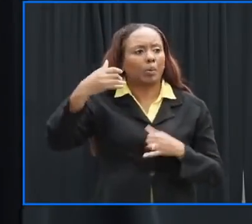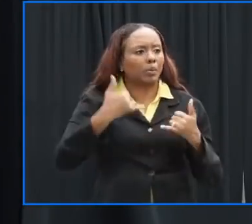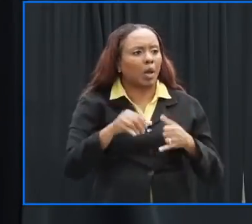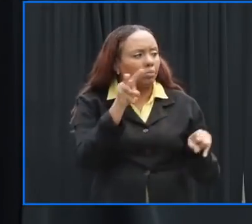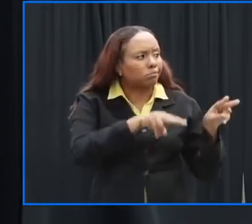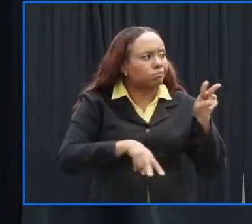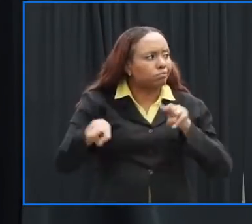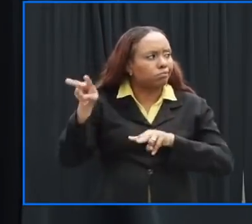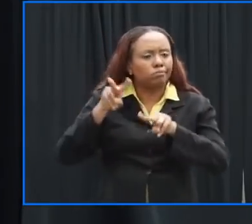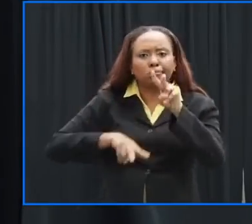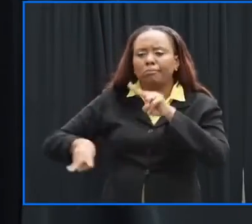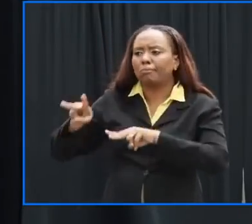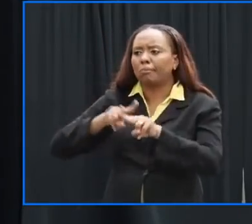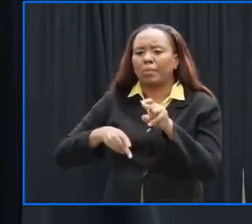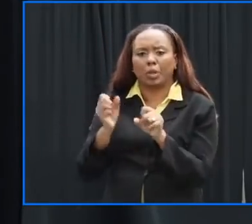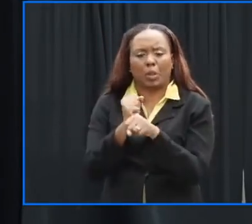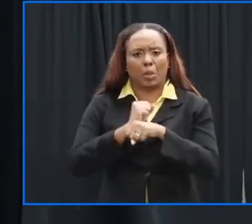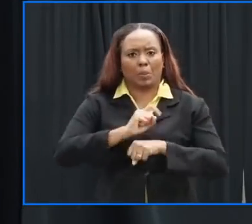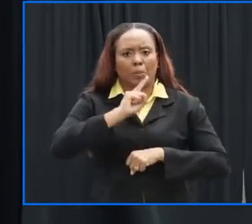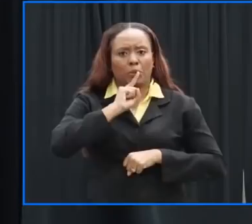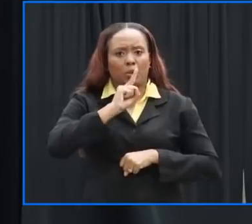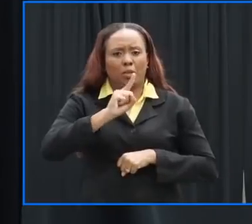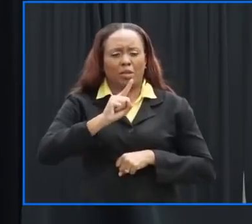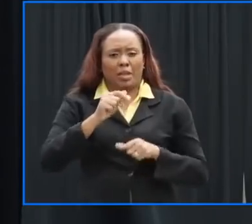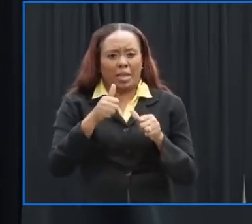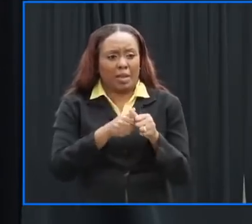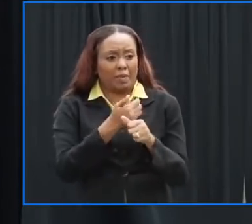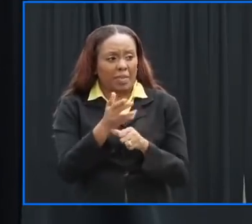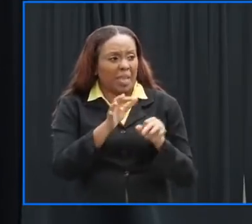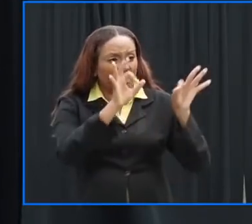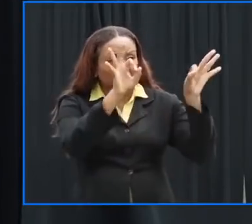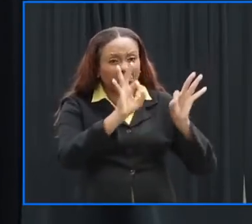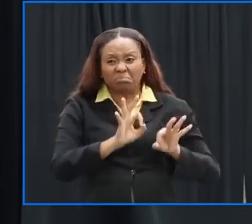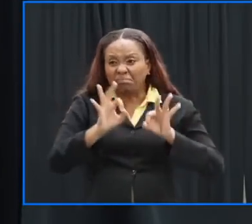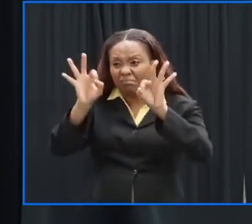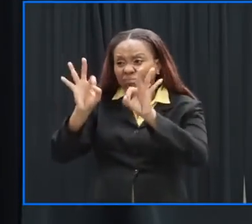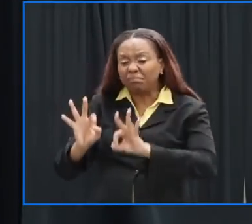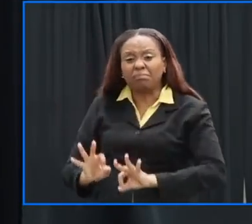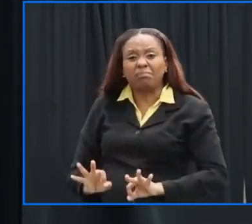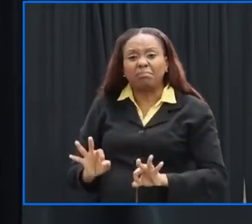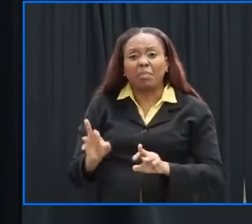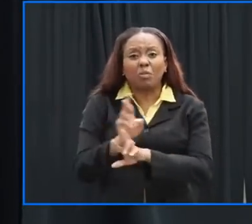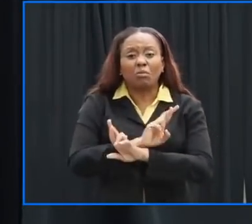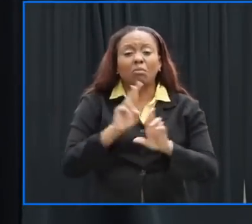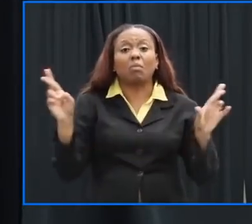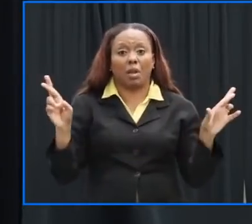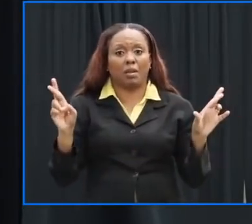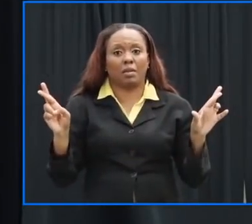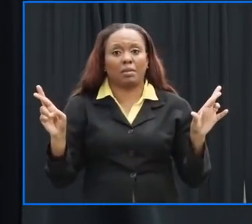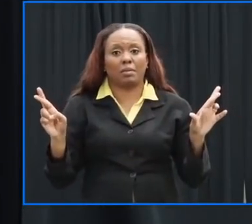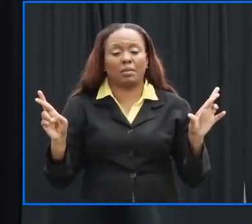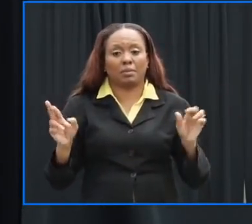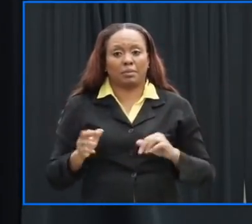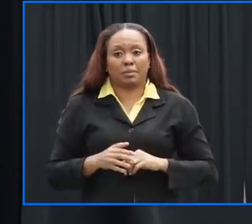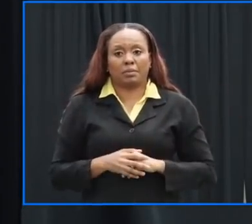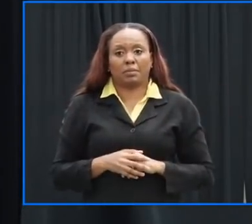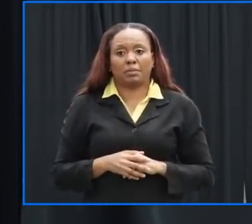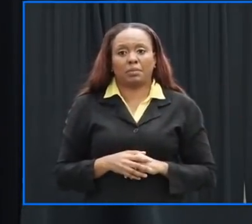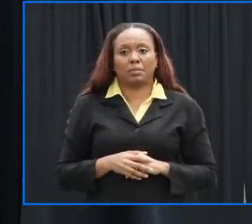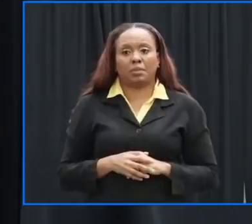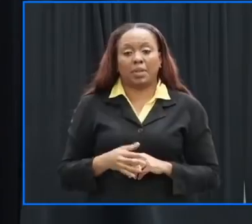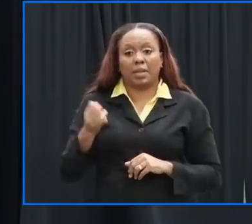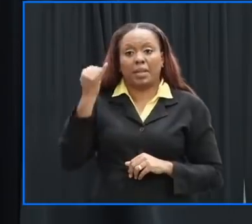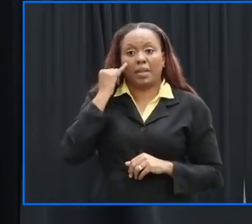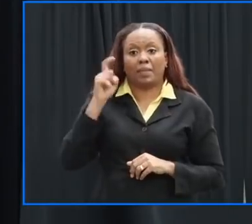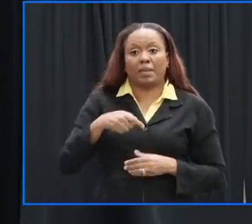proprietary actions to ensure that they are ready to go once you once the